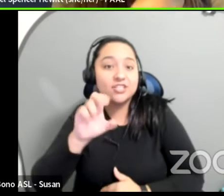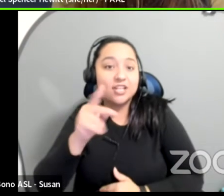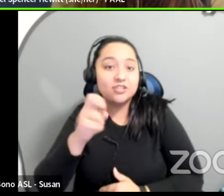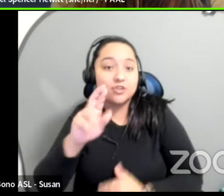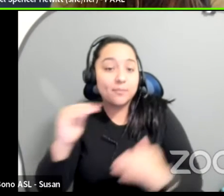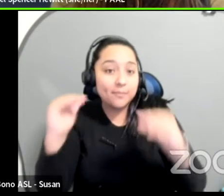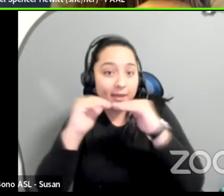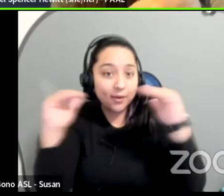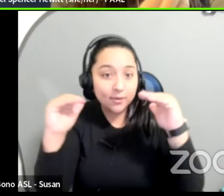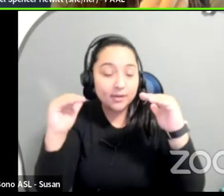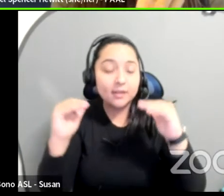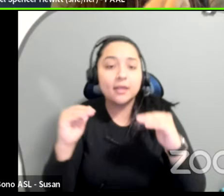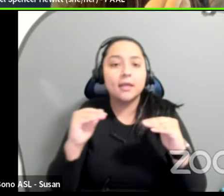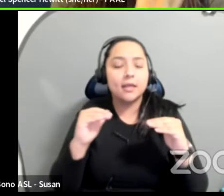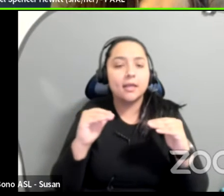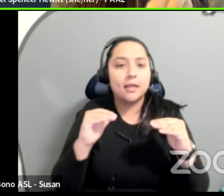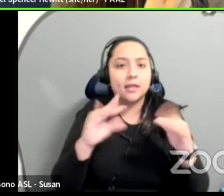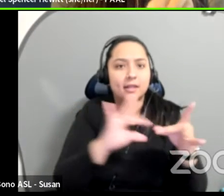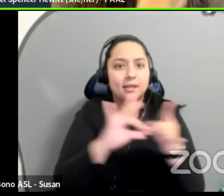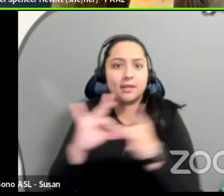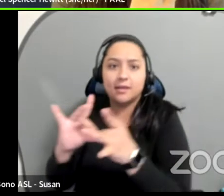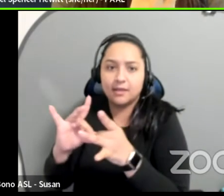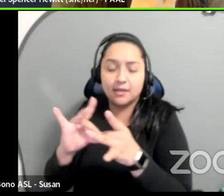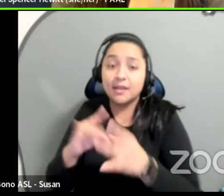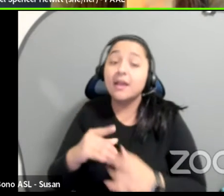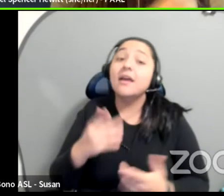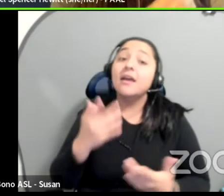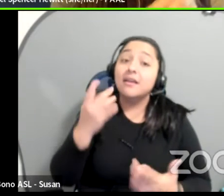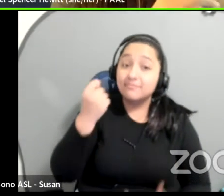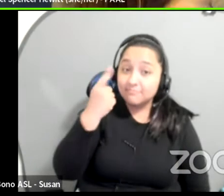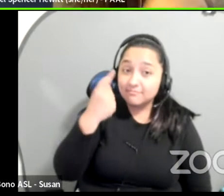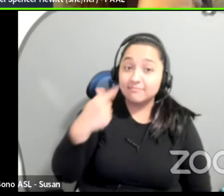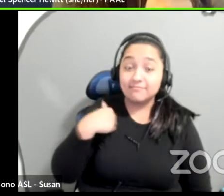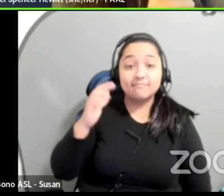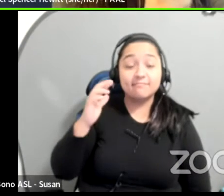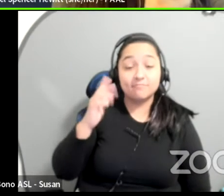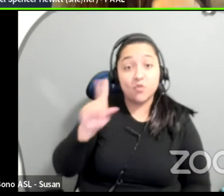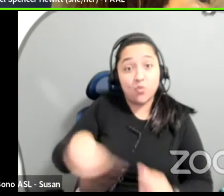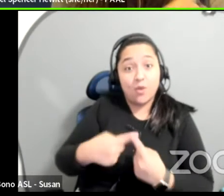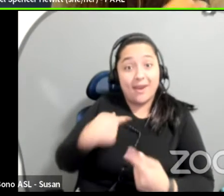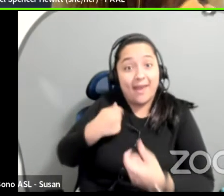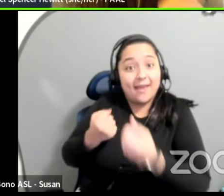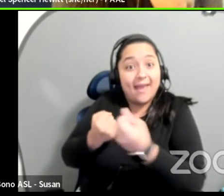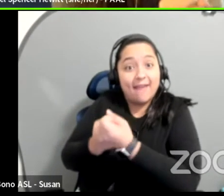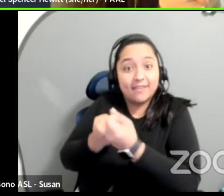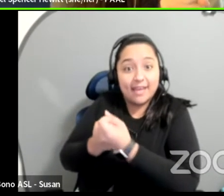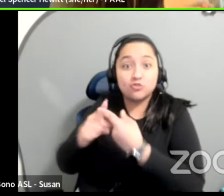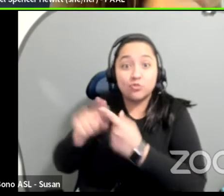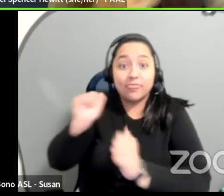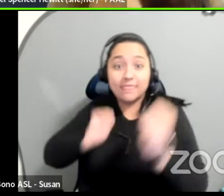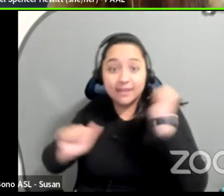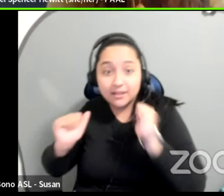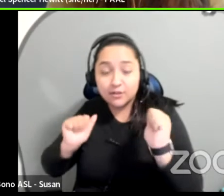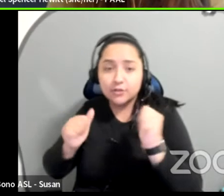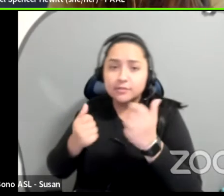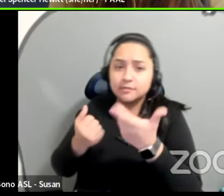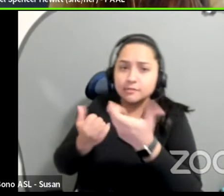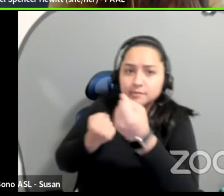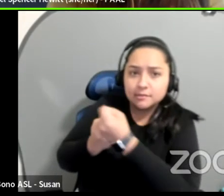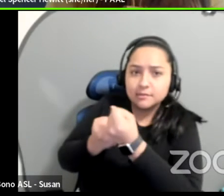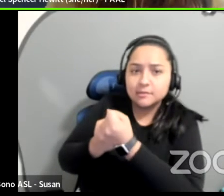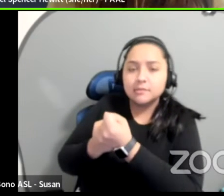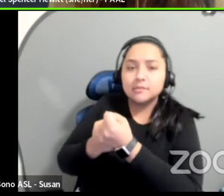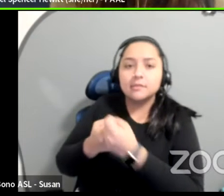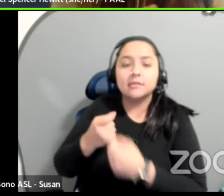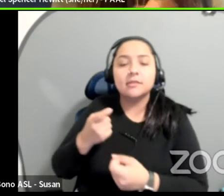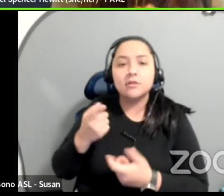theaters actually tell me to my face when I, uh, advocate and remember the next session is on disability care. When I advocate and say, start a caregiver fund,